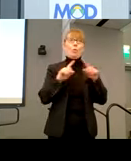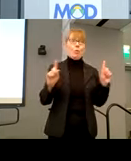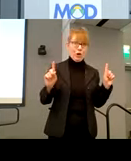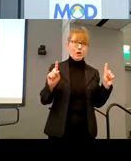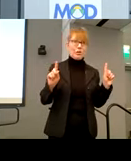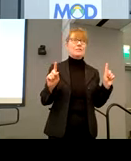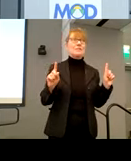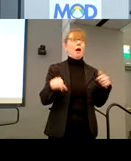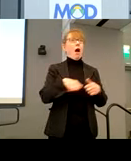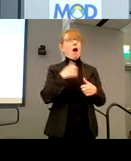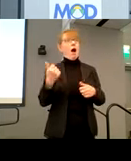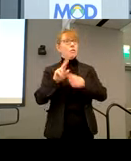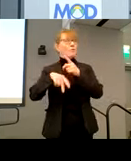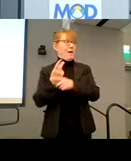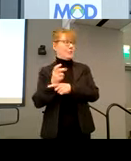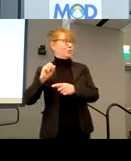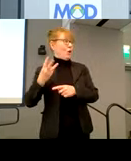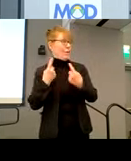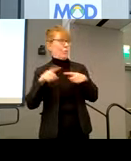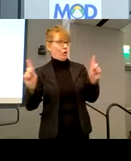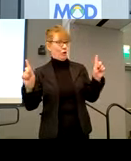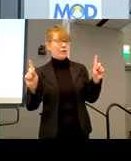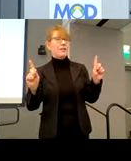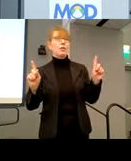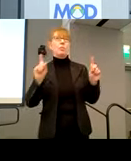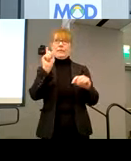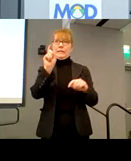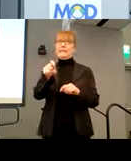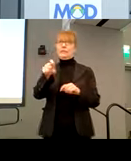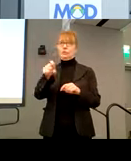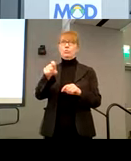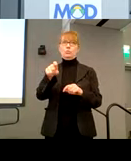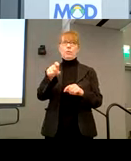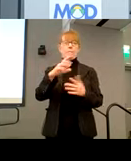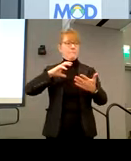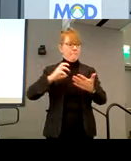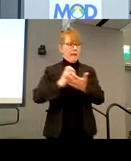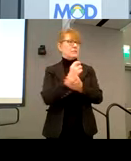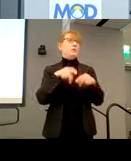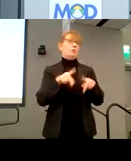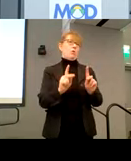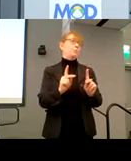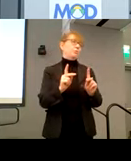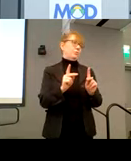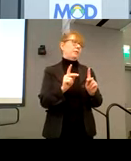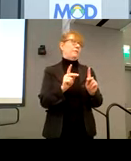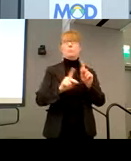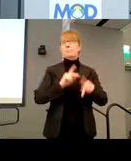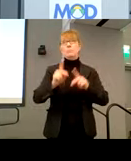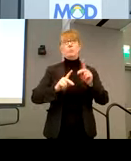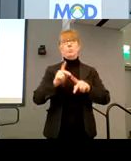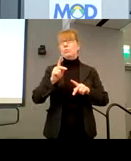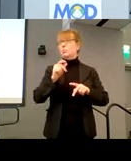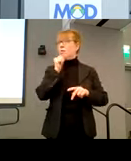platform platforms do work, and we need to, uh, maximize the opportunity for those who aren't as mobile